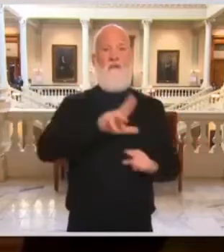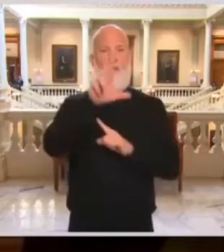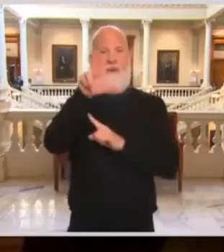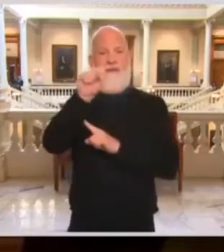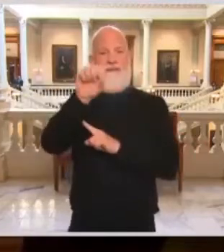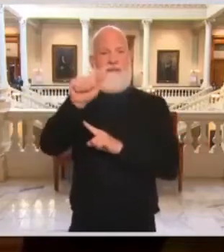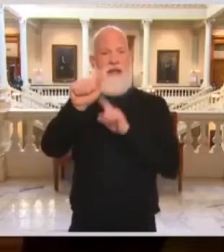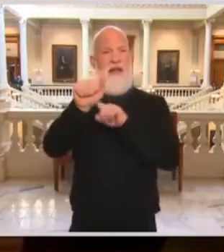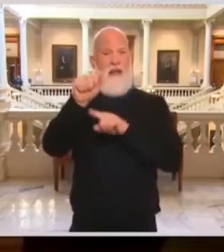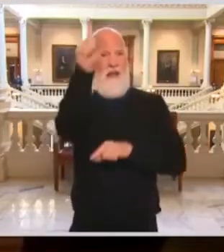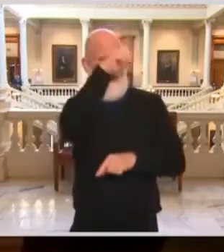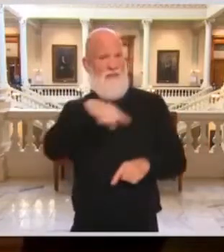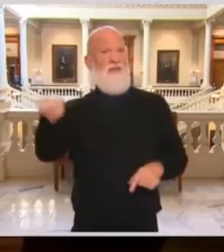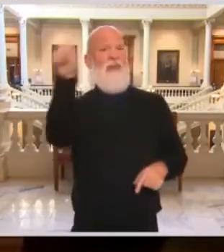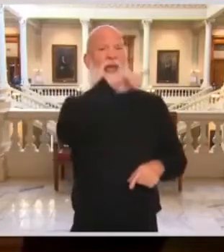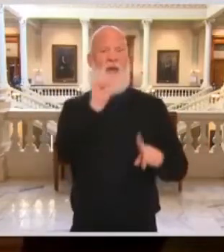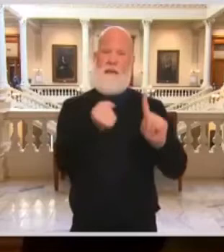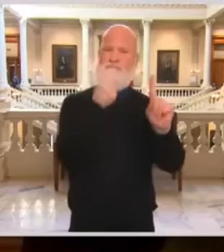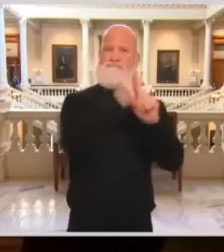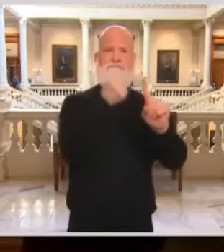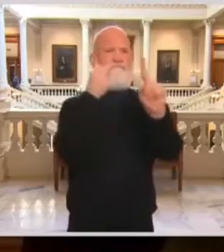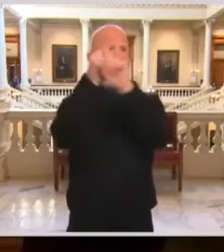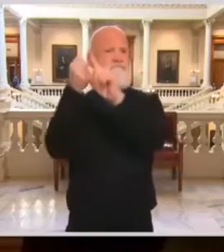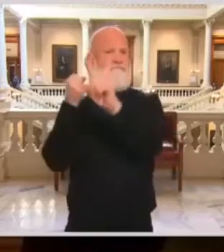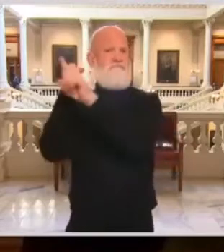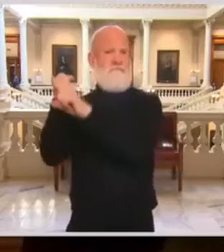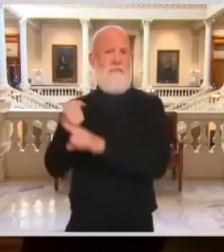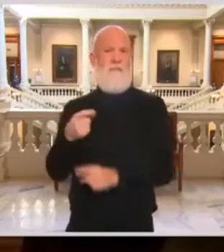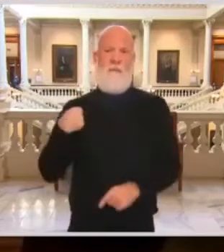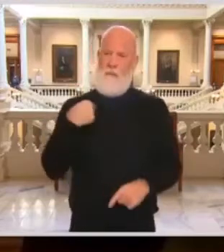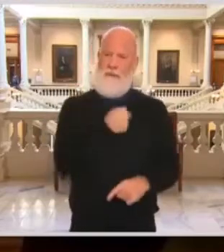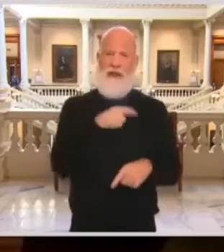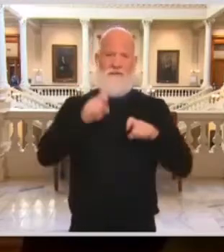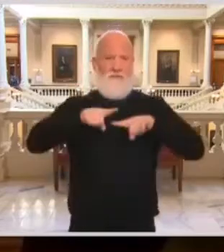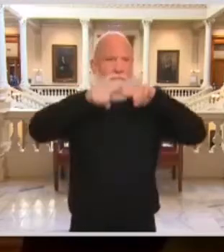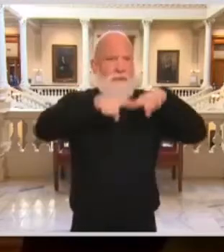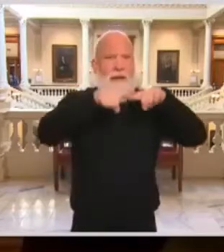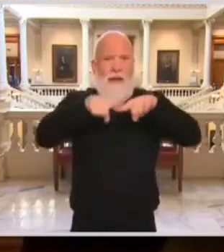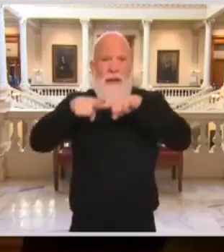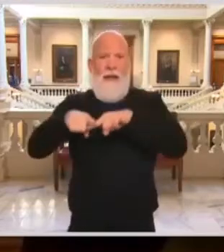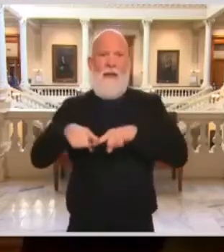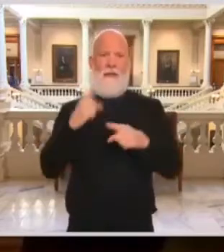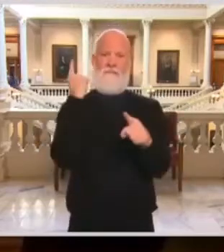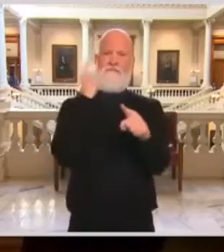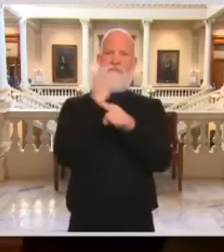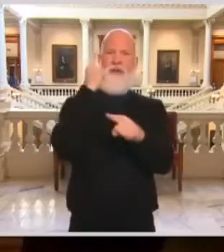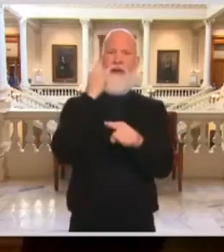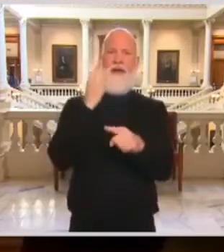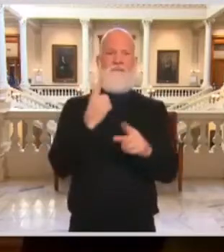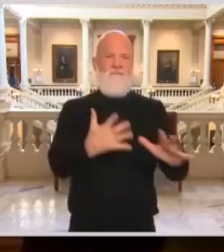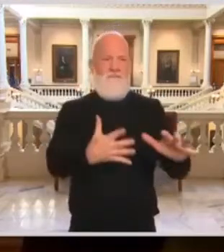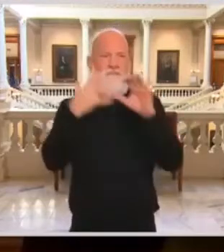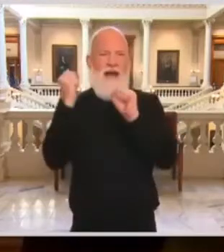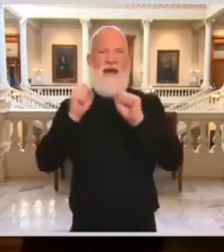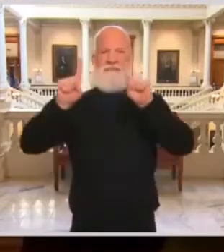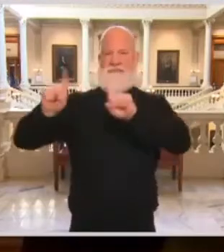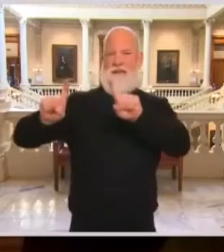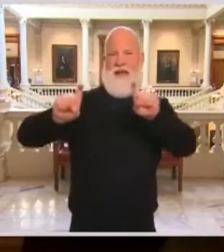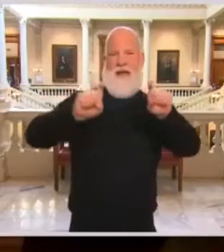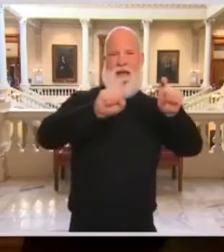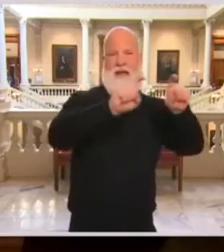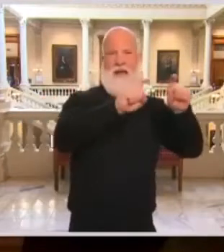and widely available testing. An infrastructure the Department of Public Health literally created from scratch.